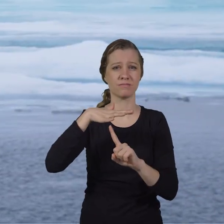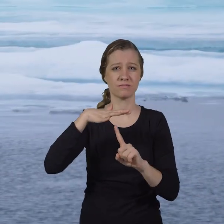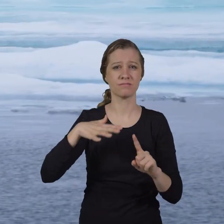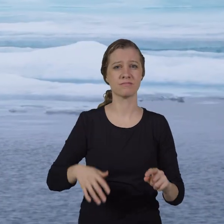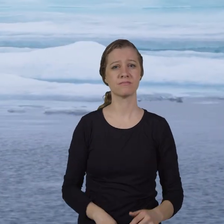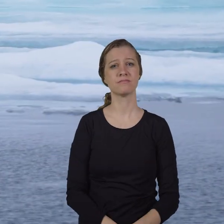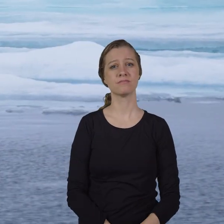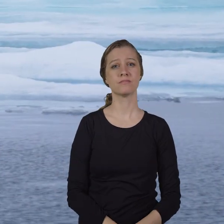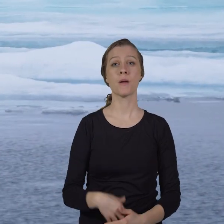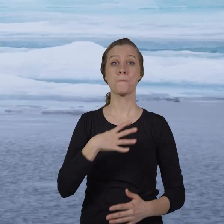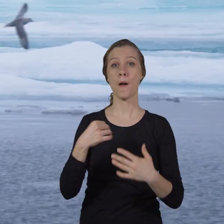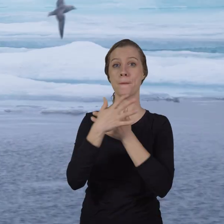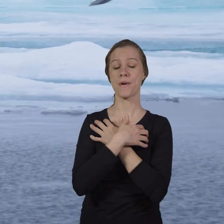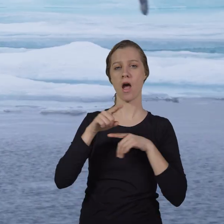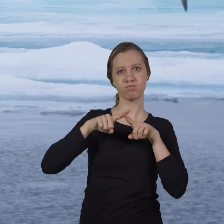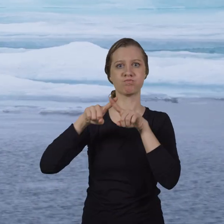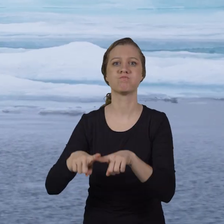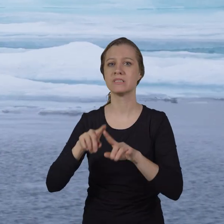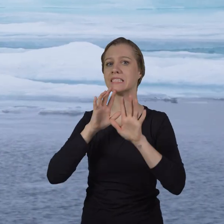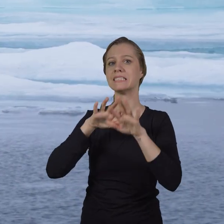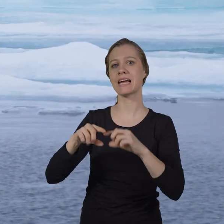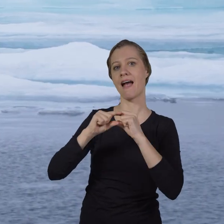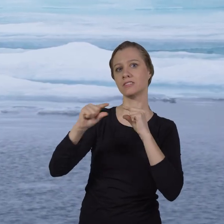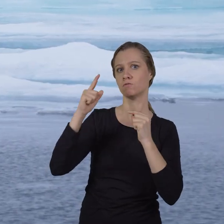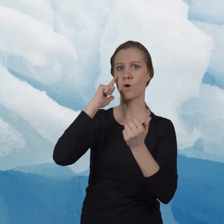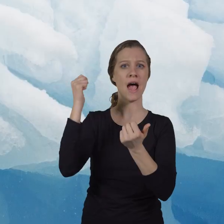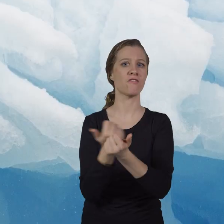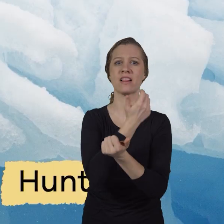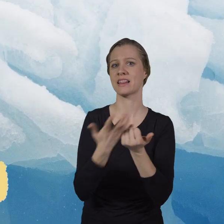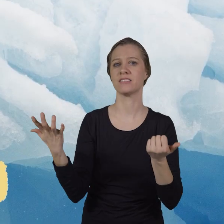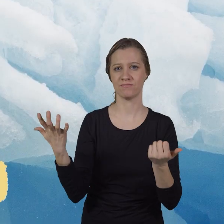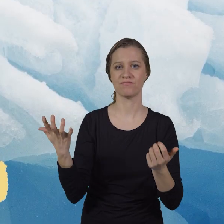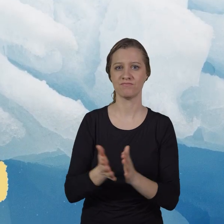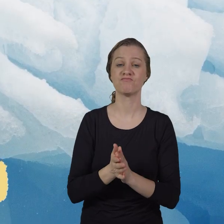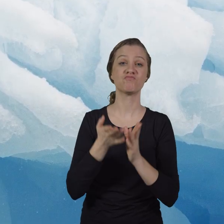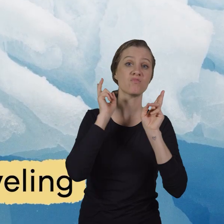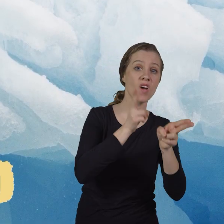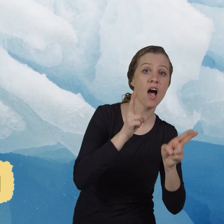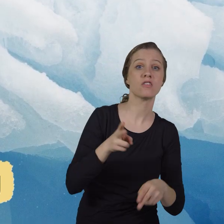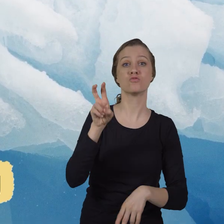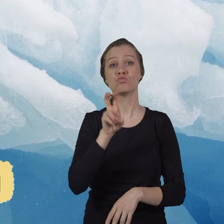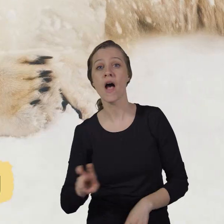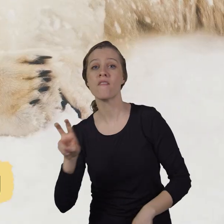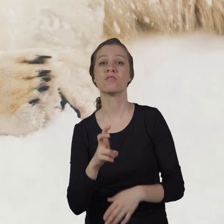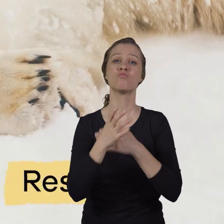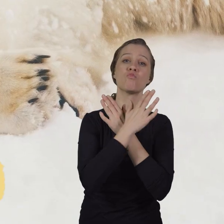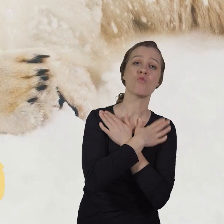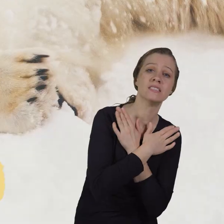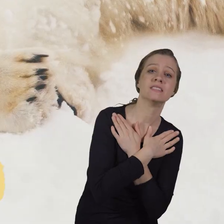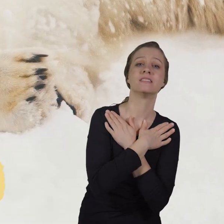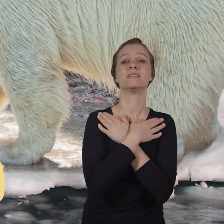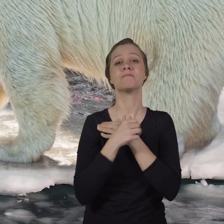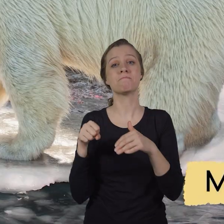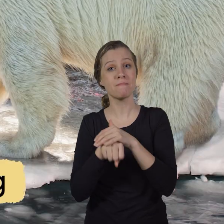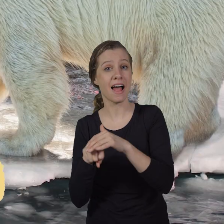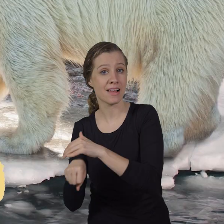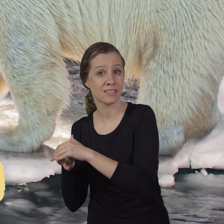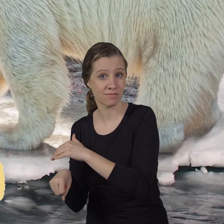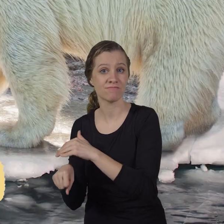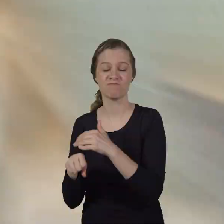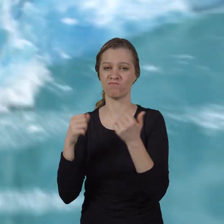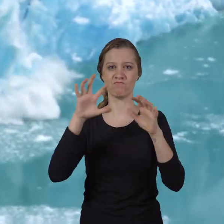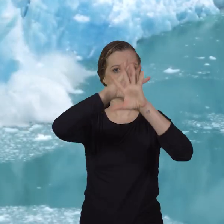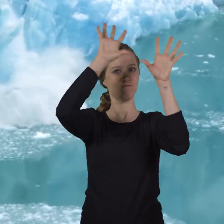Polar bears rely on sea ice for everything, from hunting to traveling and resting to